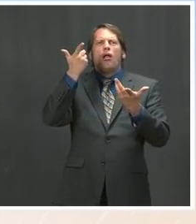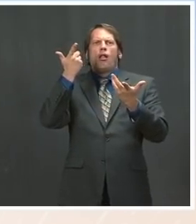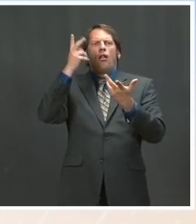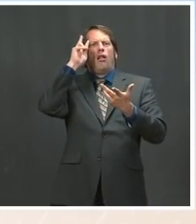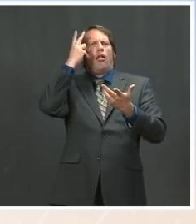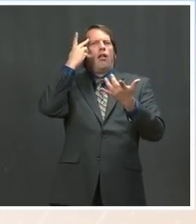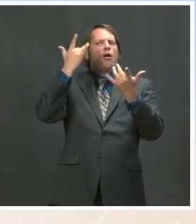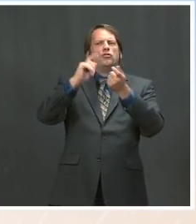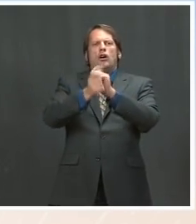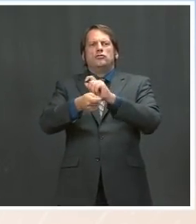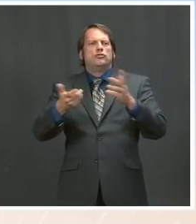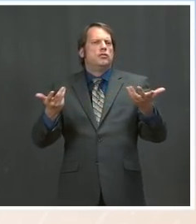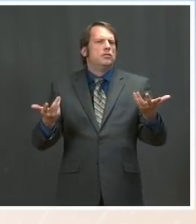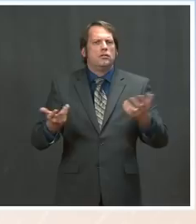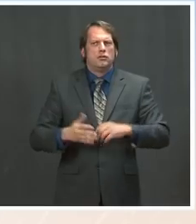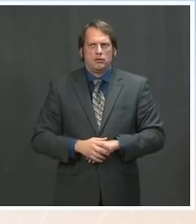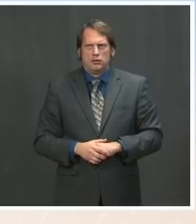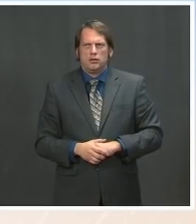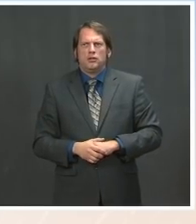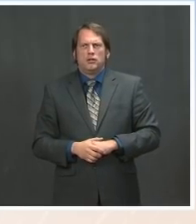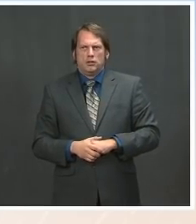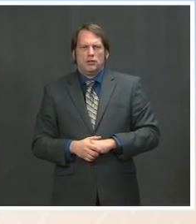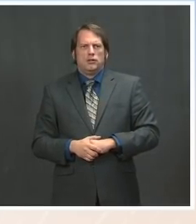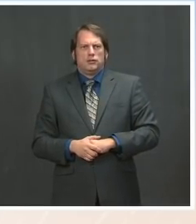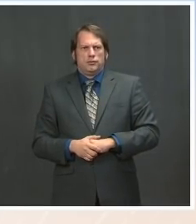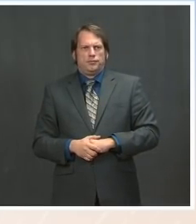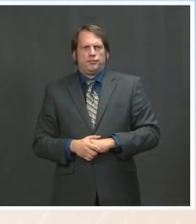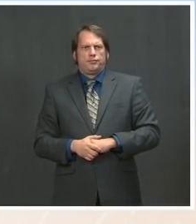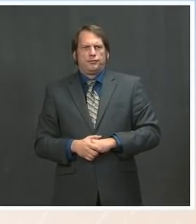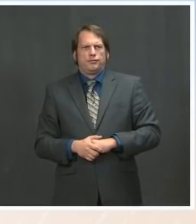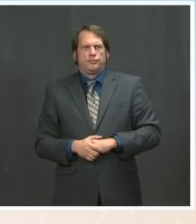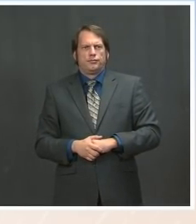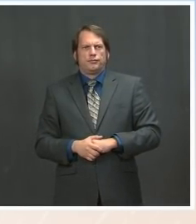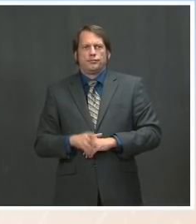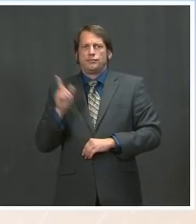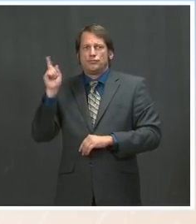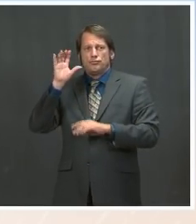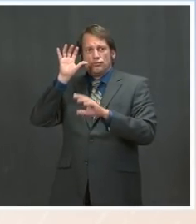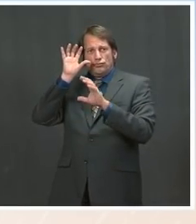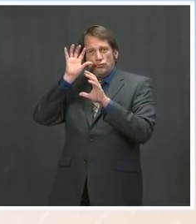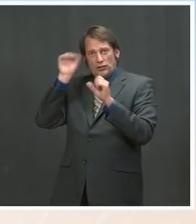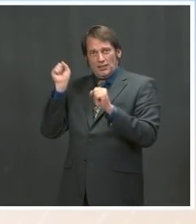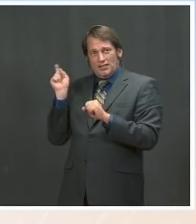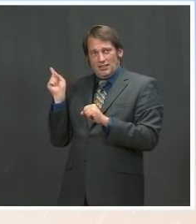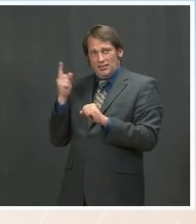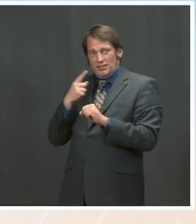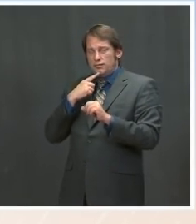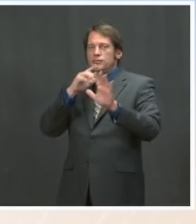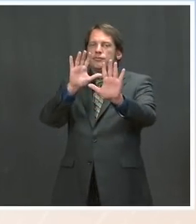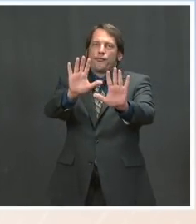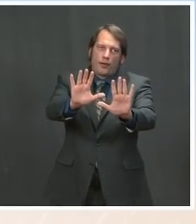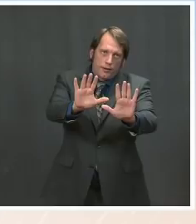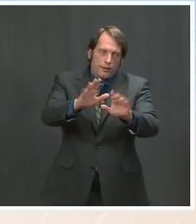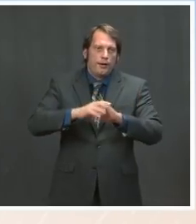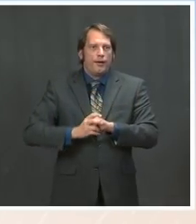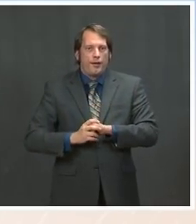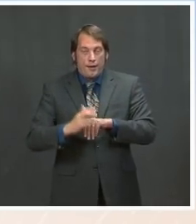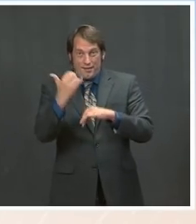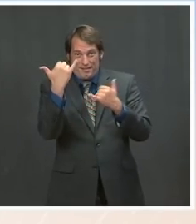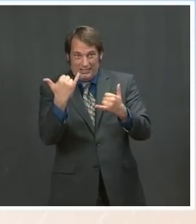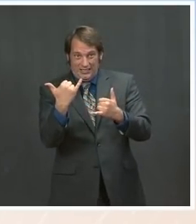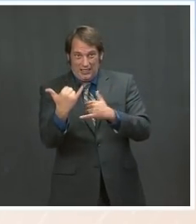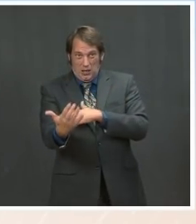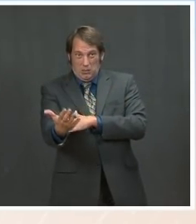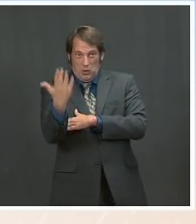outlined, we never said we're not raising the refugee cap. In the morning, we said, actually, and with the information we put out, was that once we